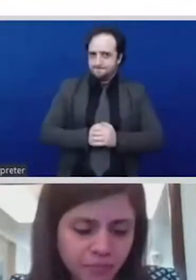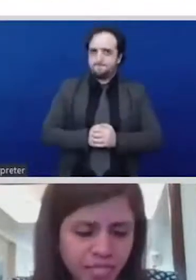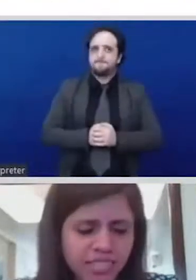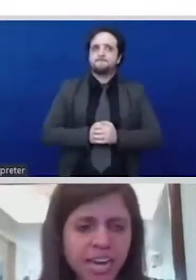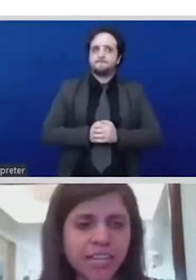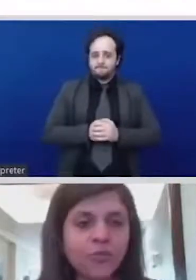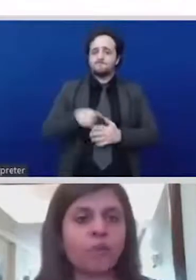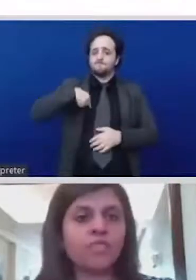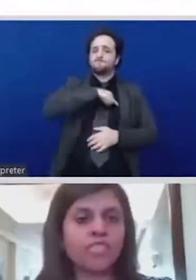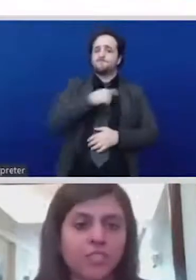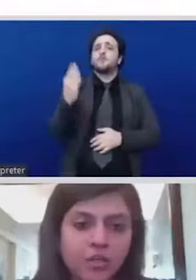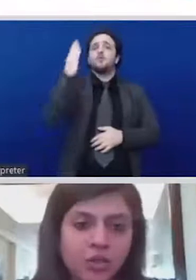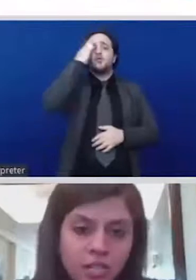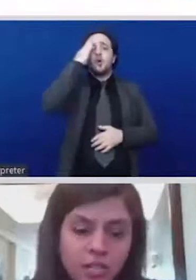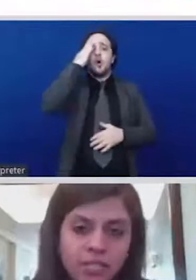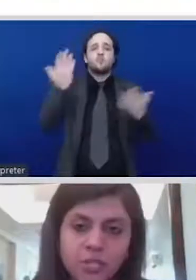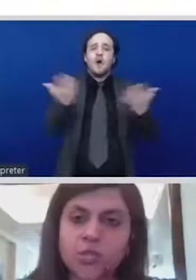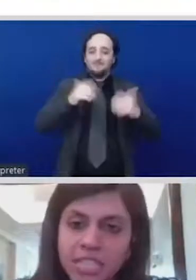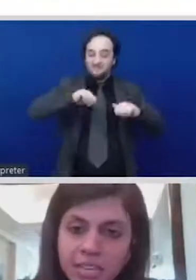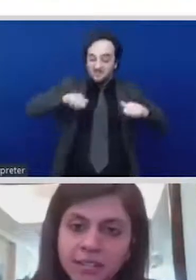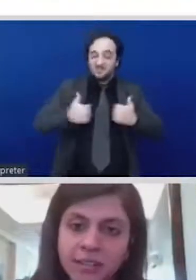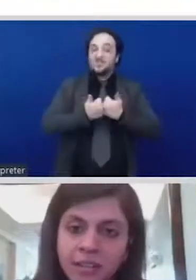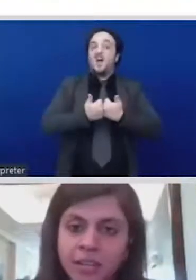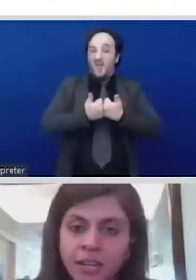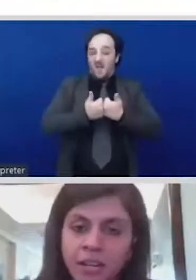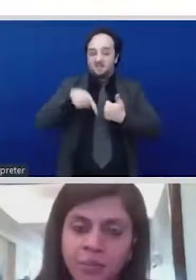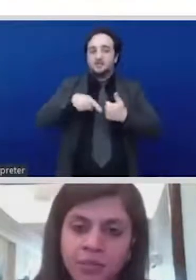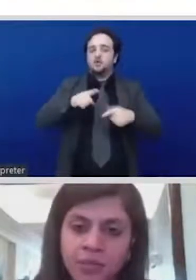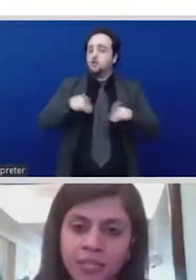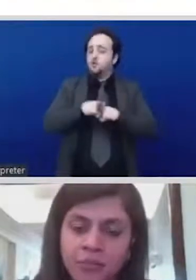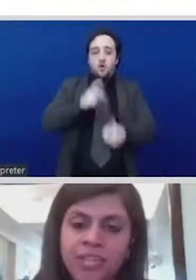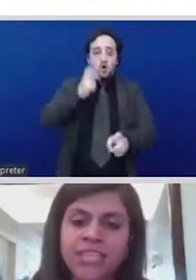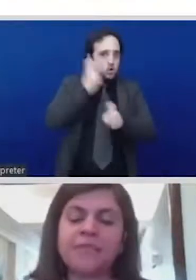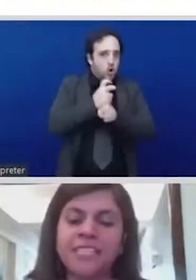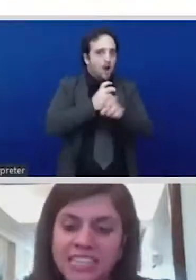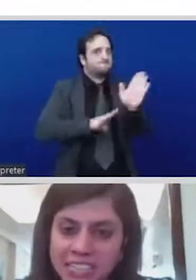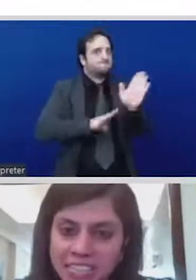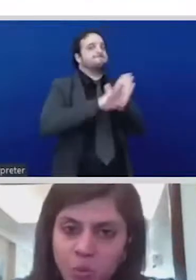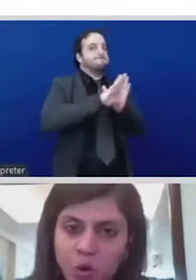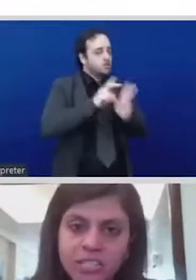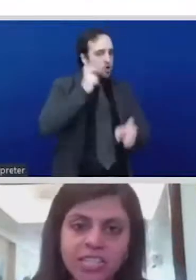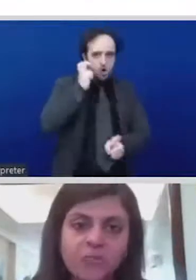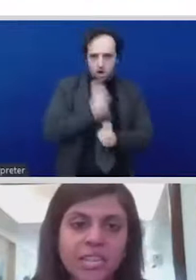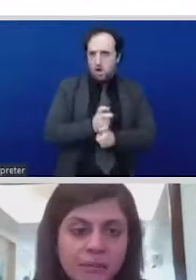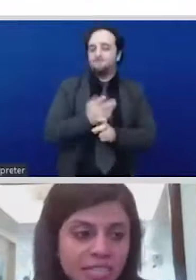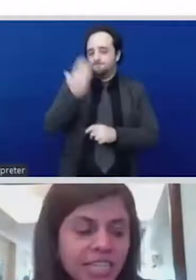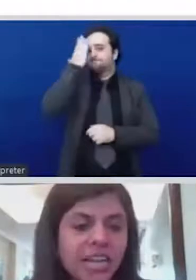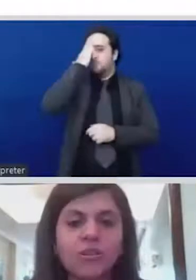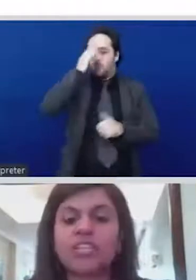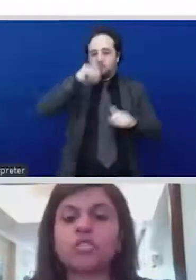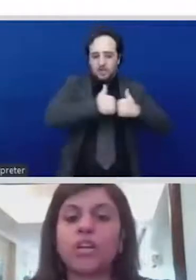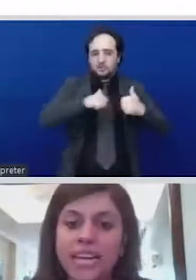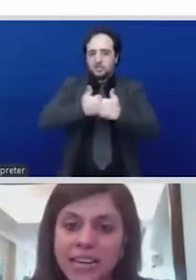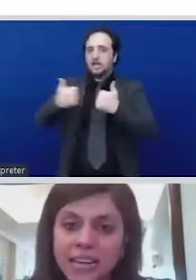is the kind of normalcy which has got associated with the when we keep seeing these inequalities we keep seeing how